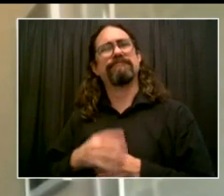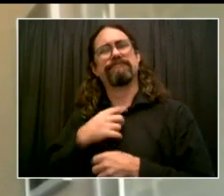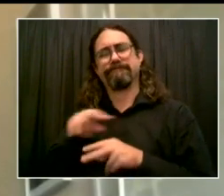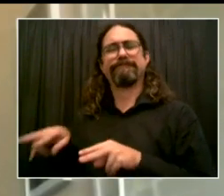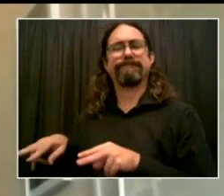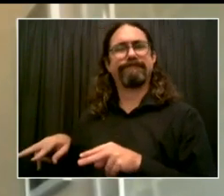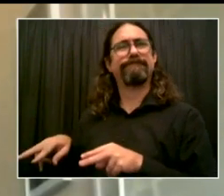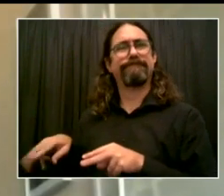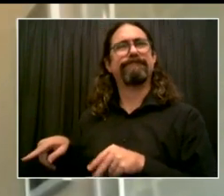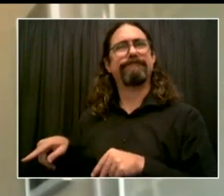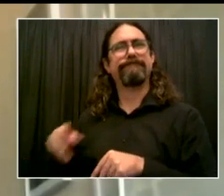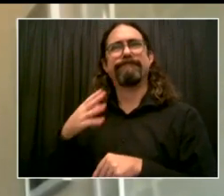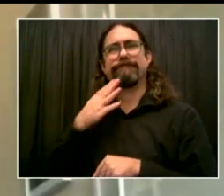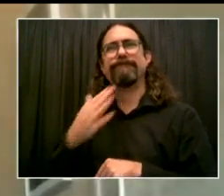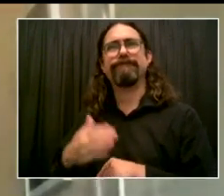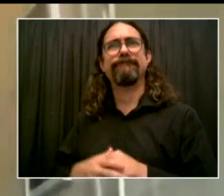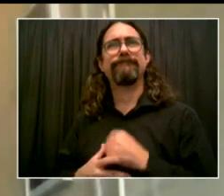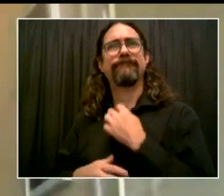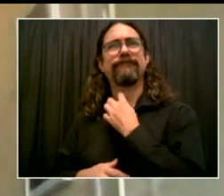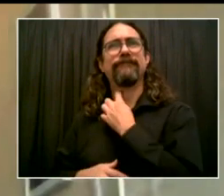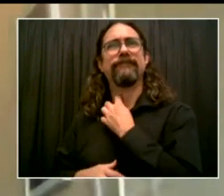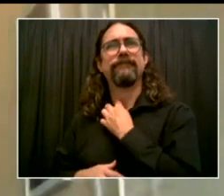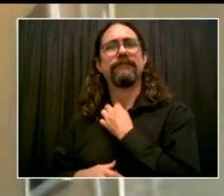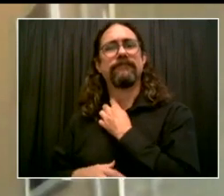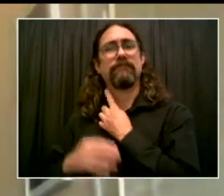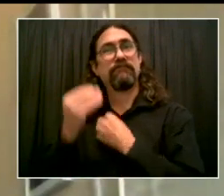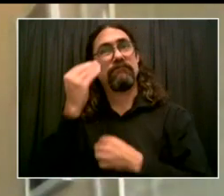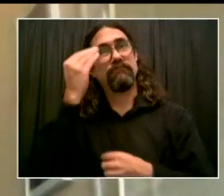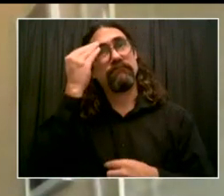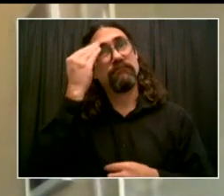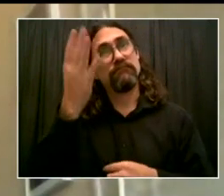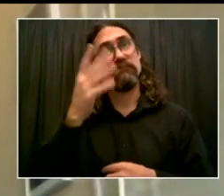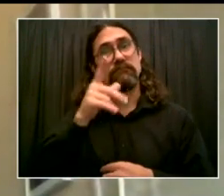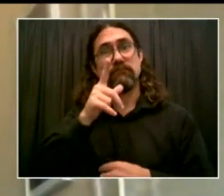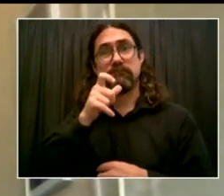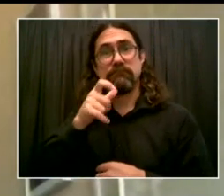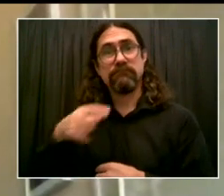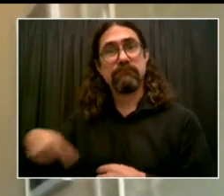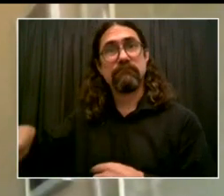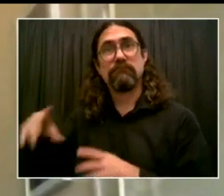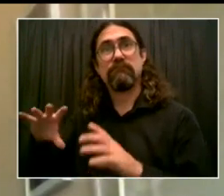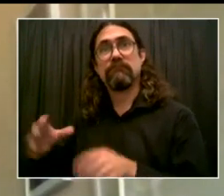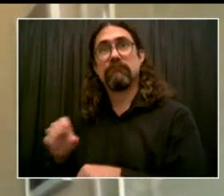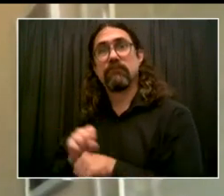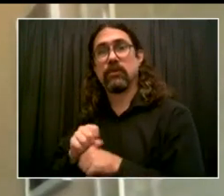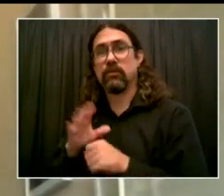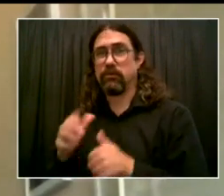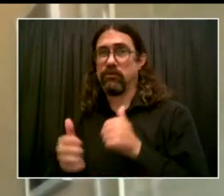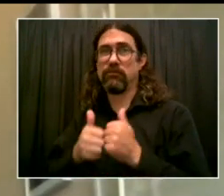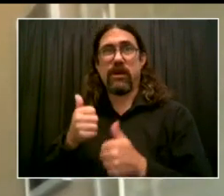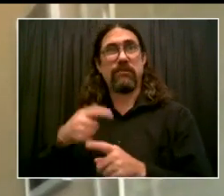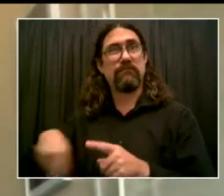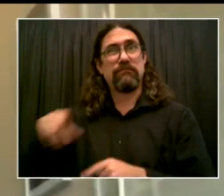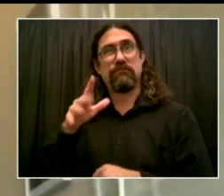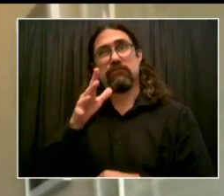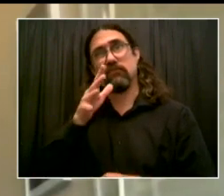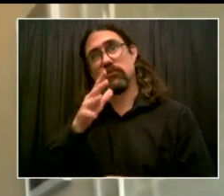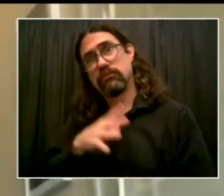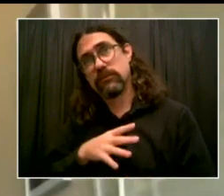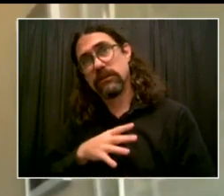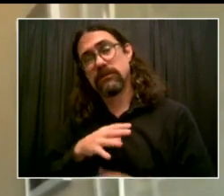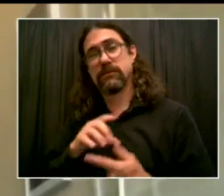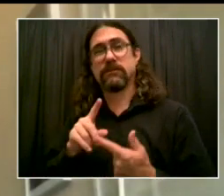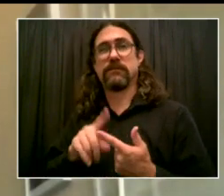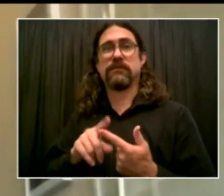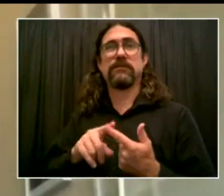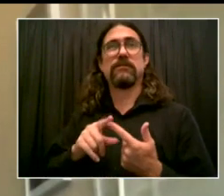and immigrant women, have gotten up hours earlier than the rest of us to get on the bus and the train to get to work in our homes.